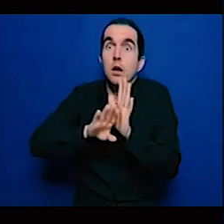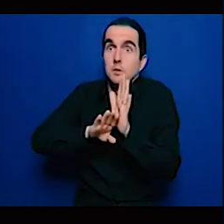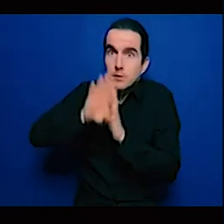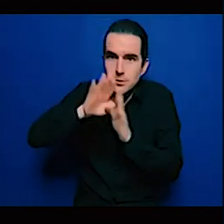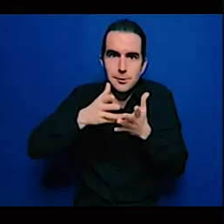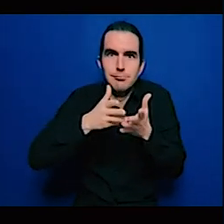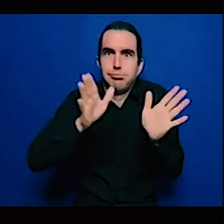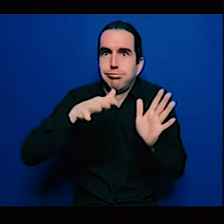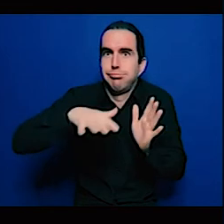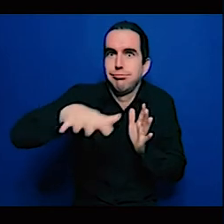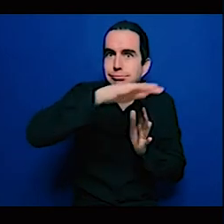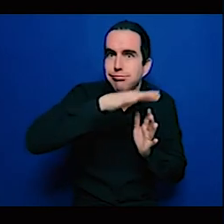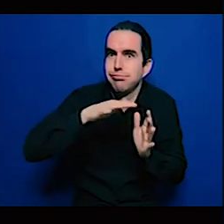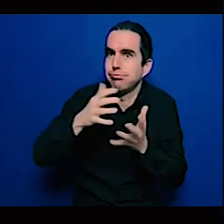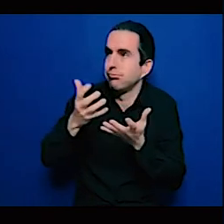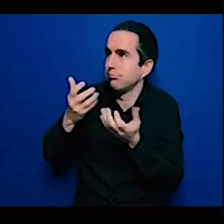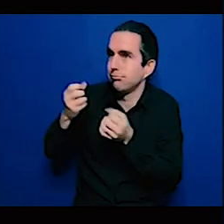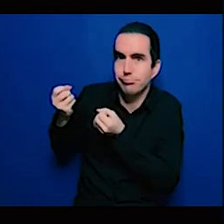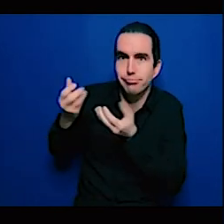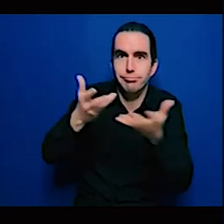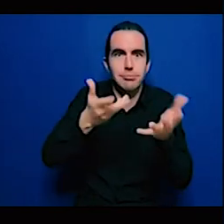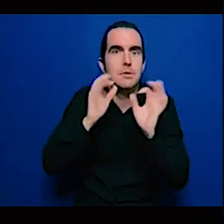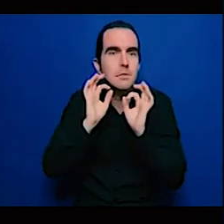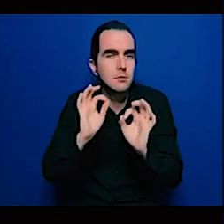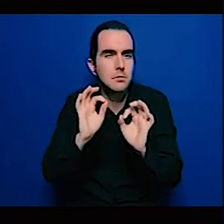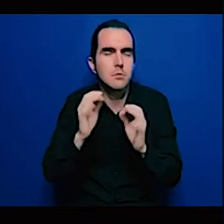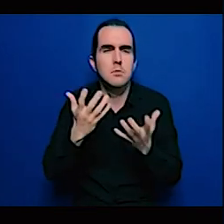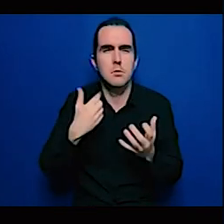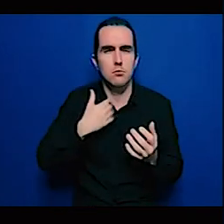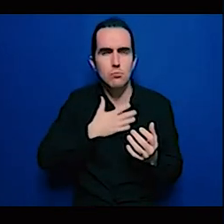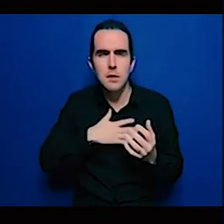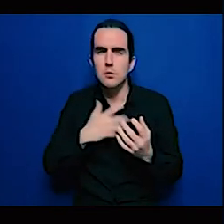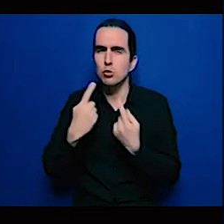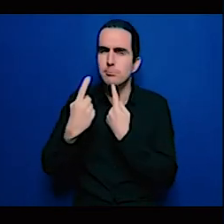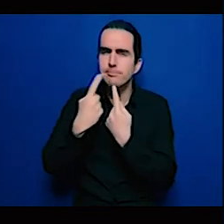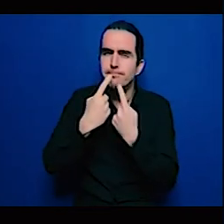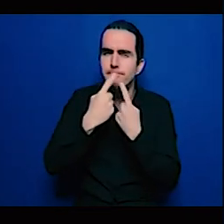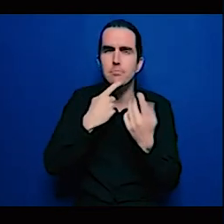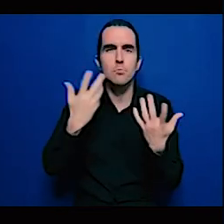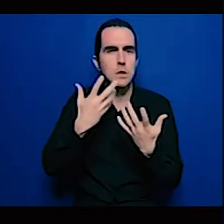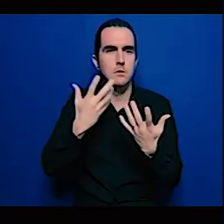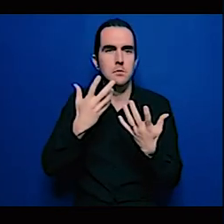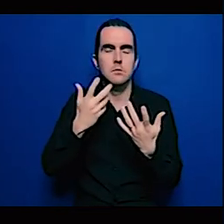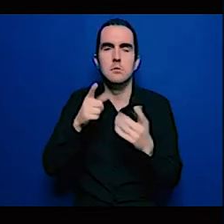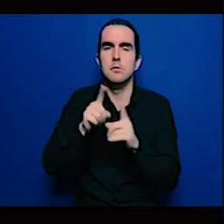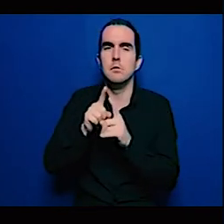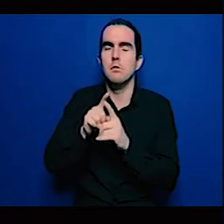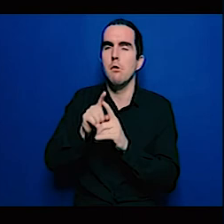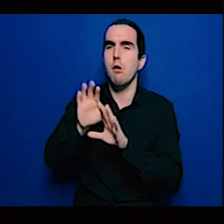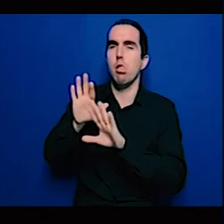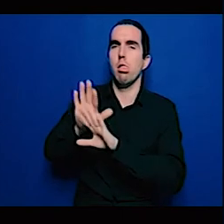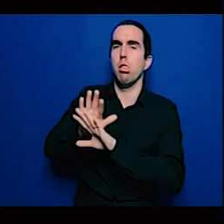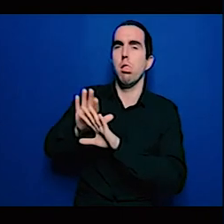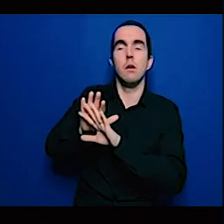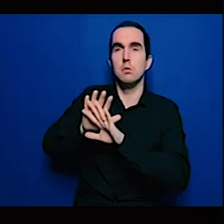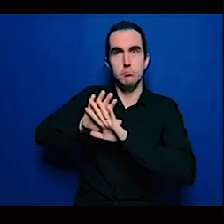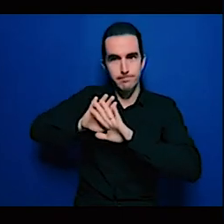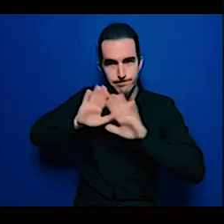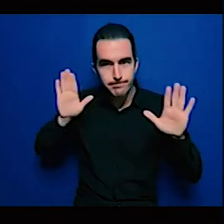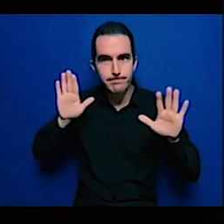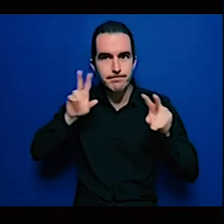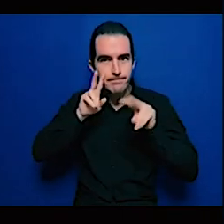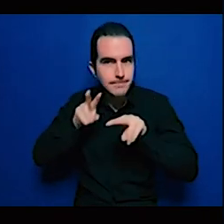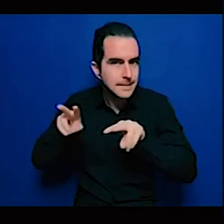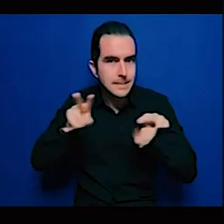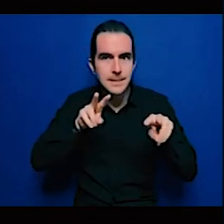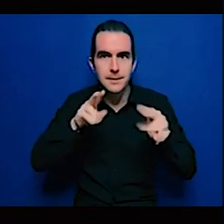finances etc and then the sixth point is every country in Africa must reinforce the monitoring and rating